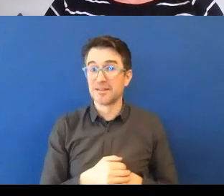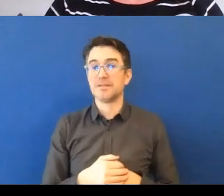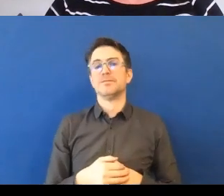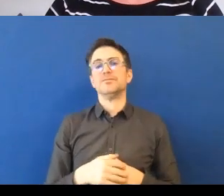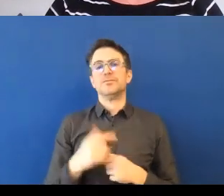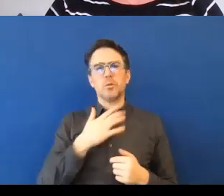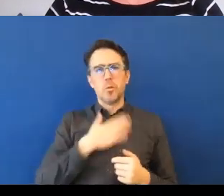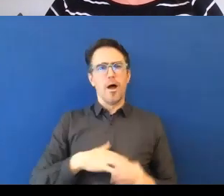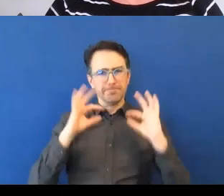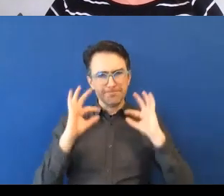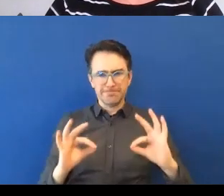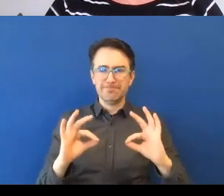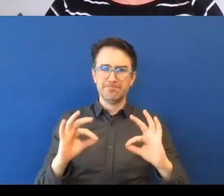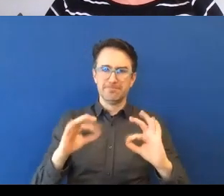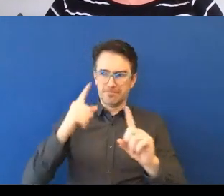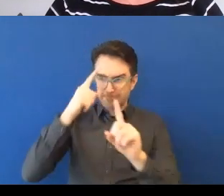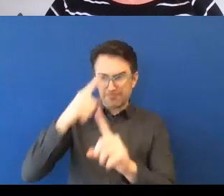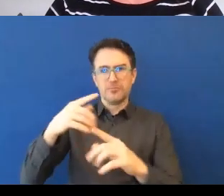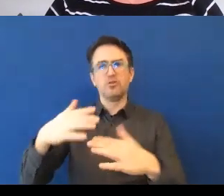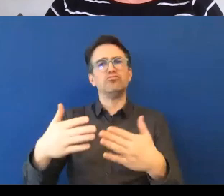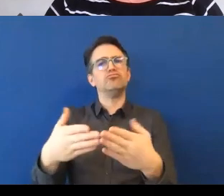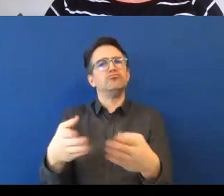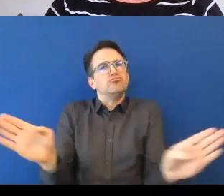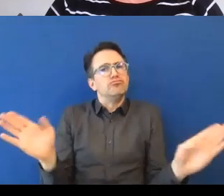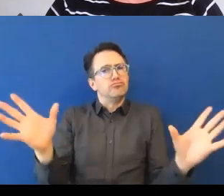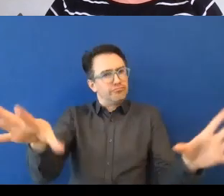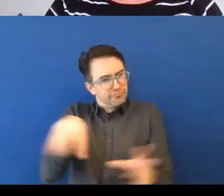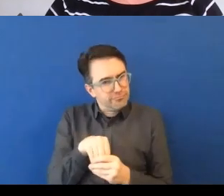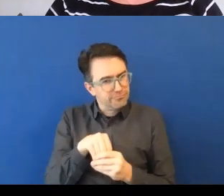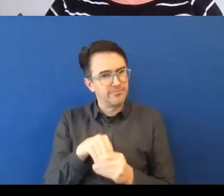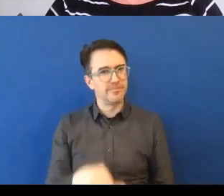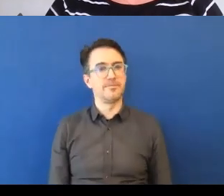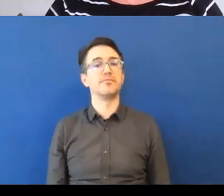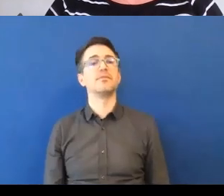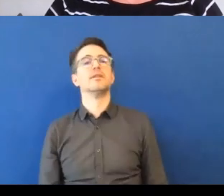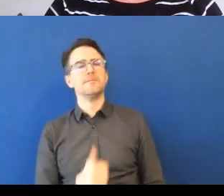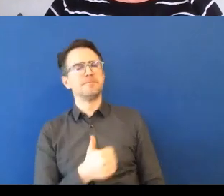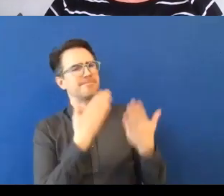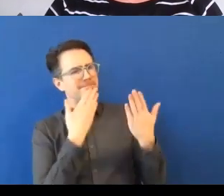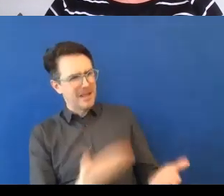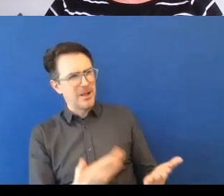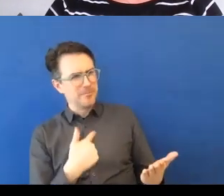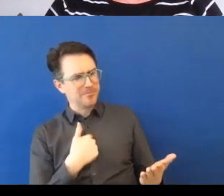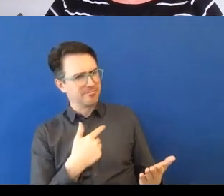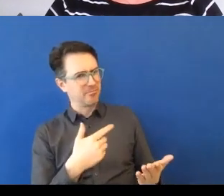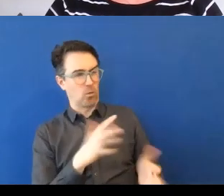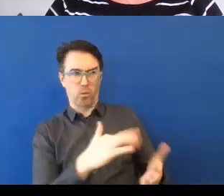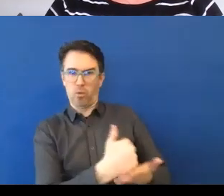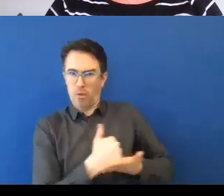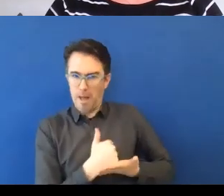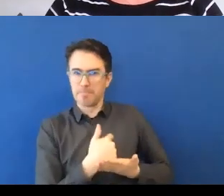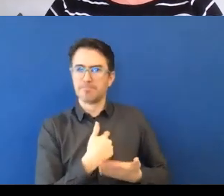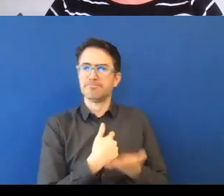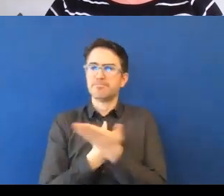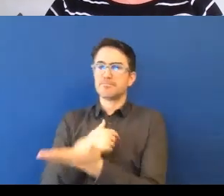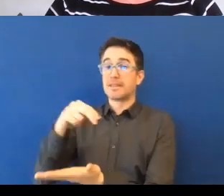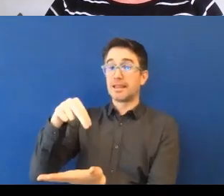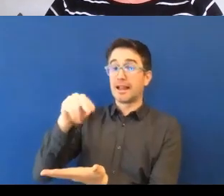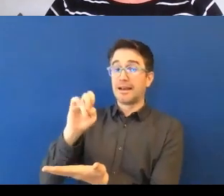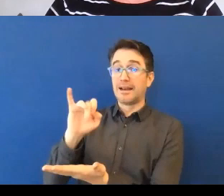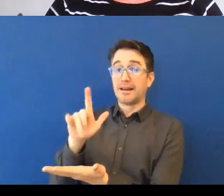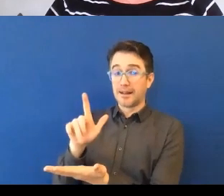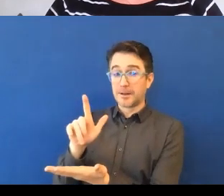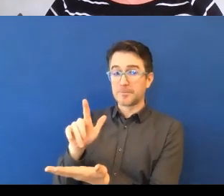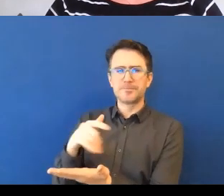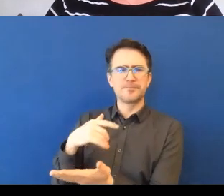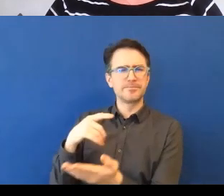Neil, many persons that are part of the neurodiversity spectrum will already be working but might not have disclosed their